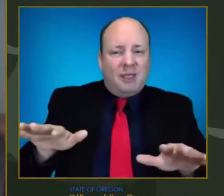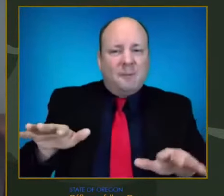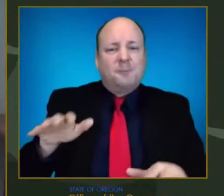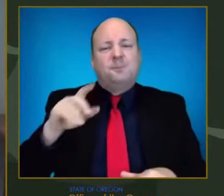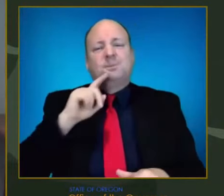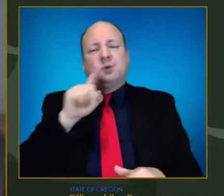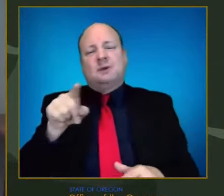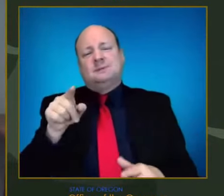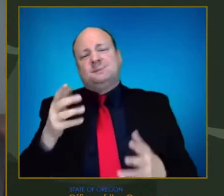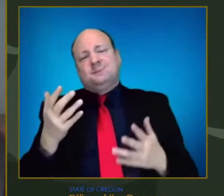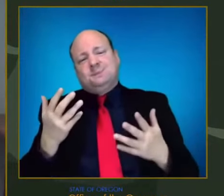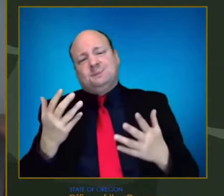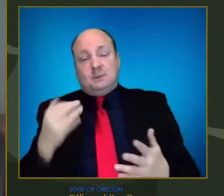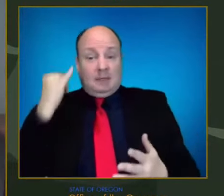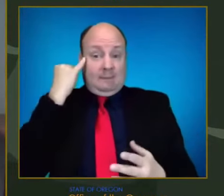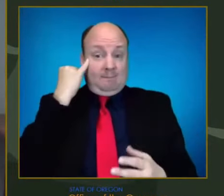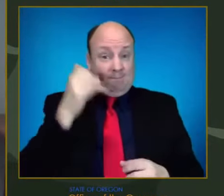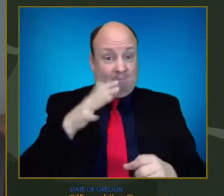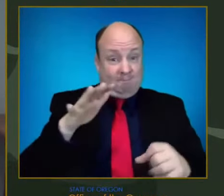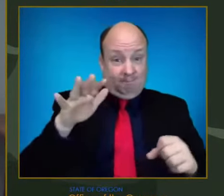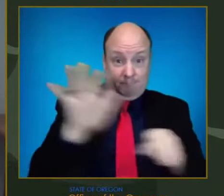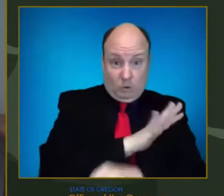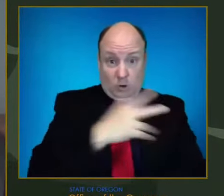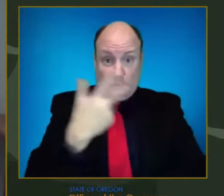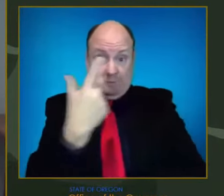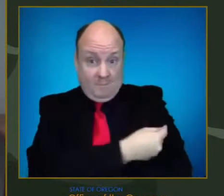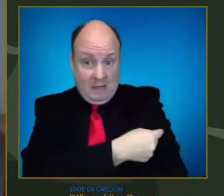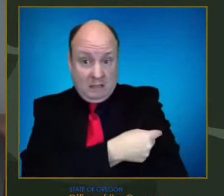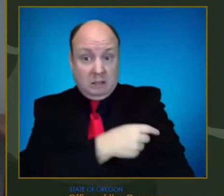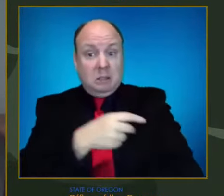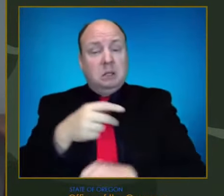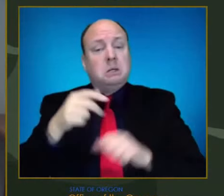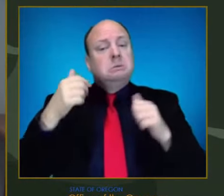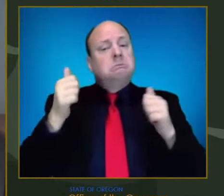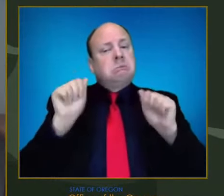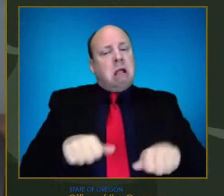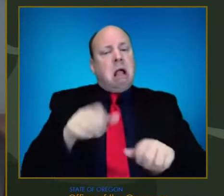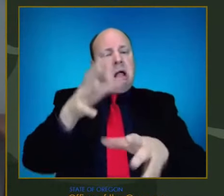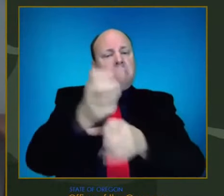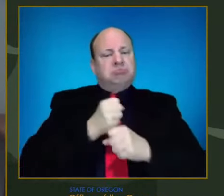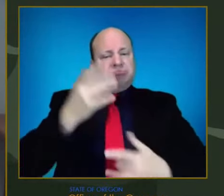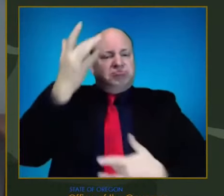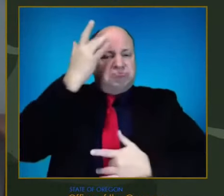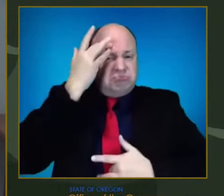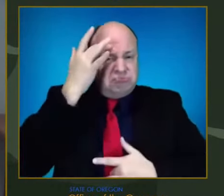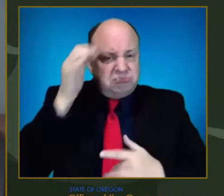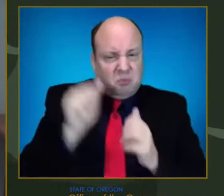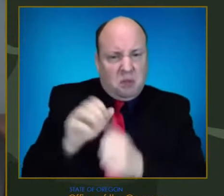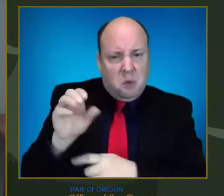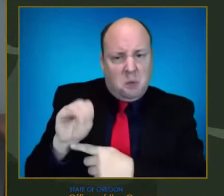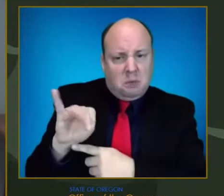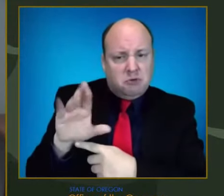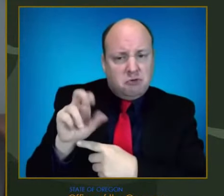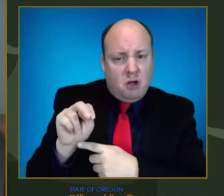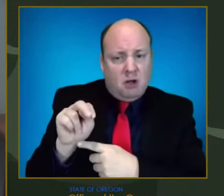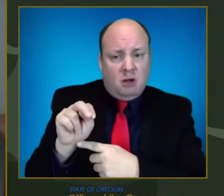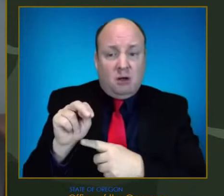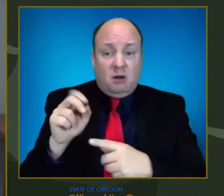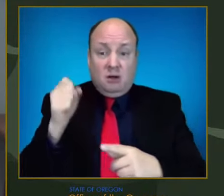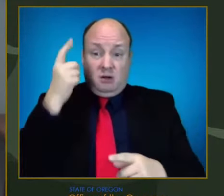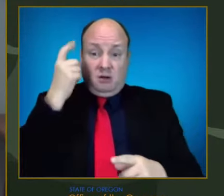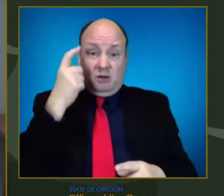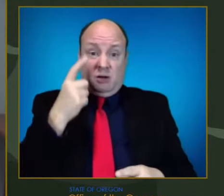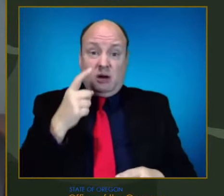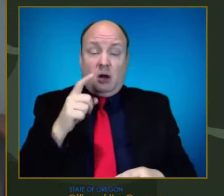infect fully vaccinated individuals, especially those who have not yet received their booster shot. The good news is